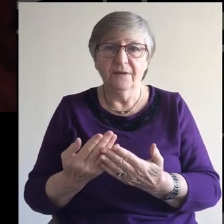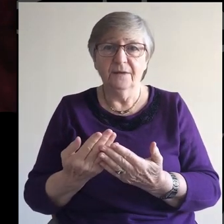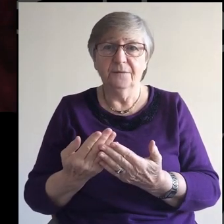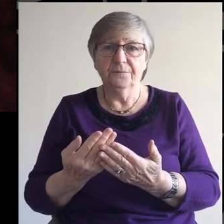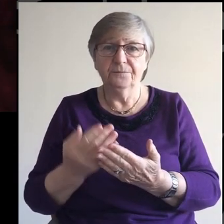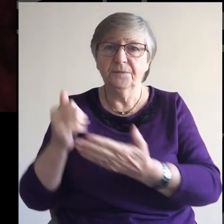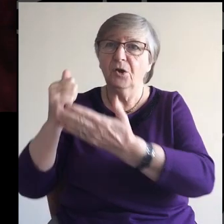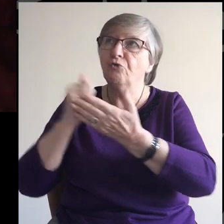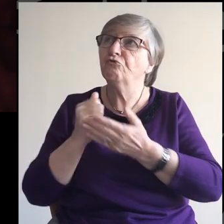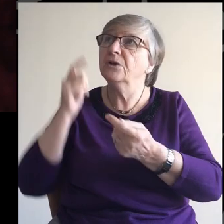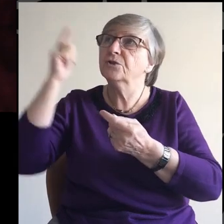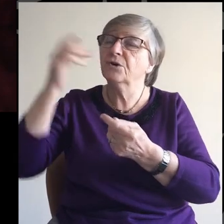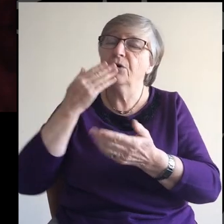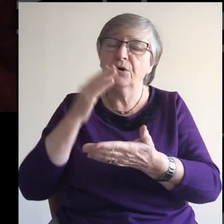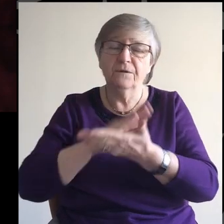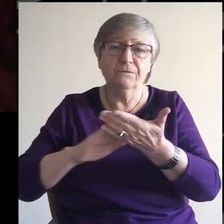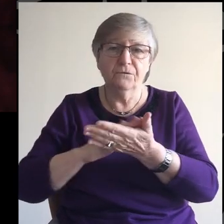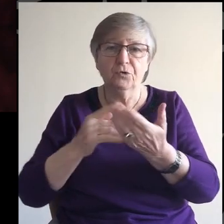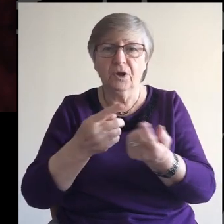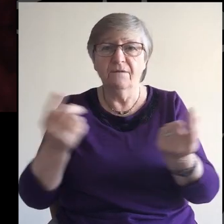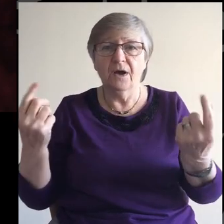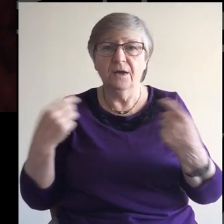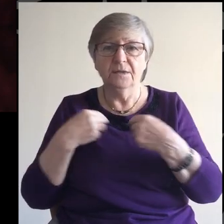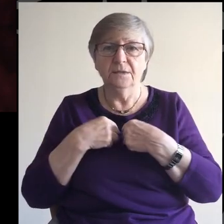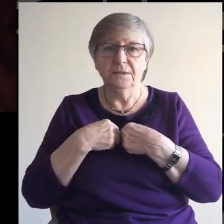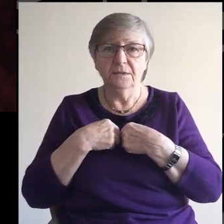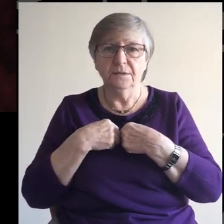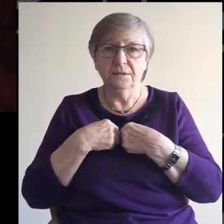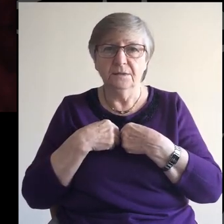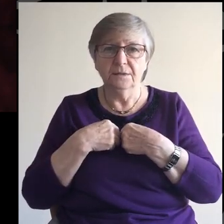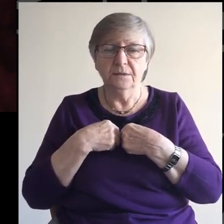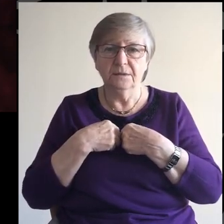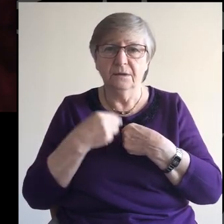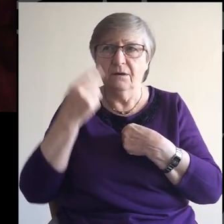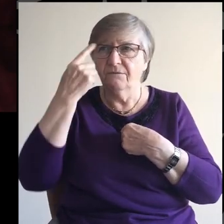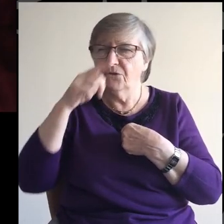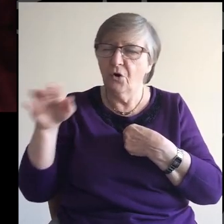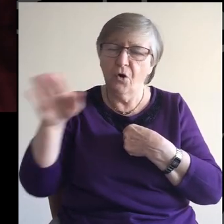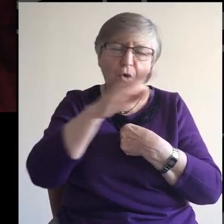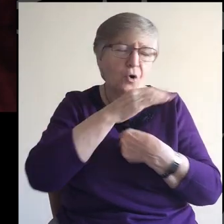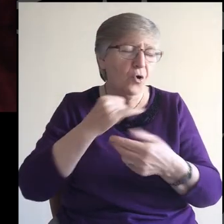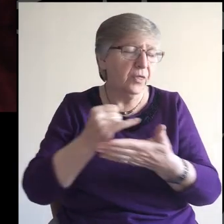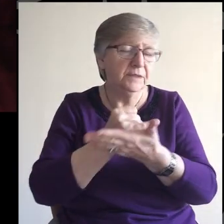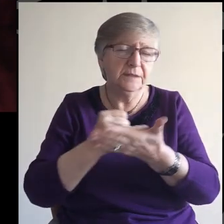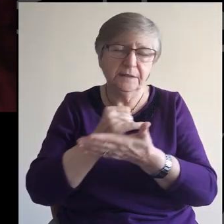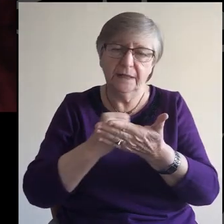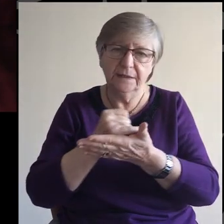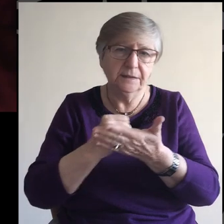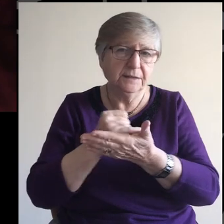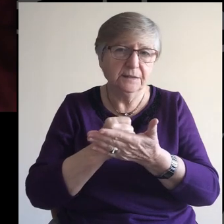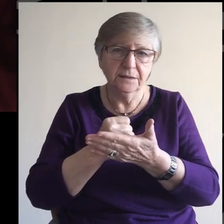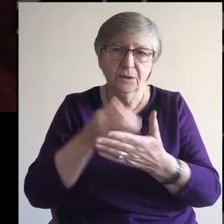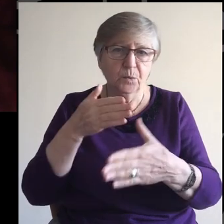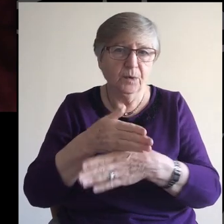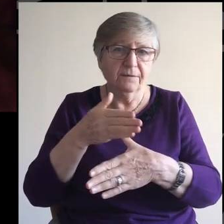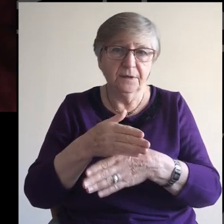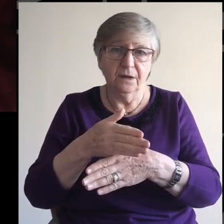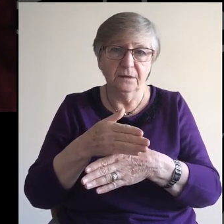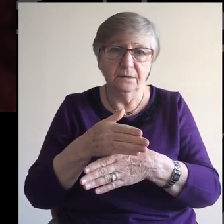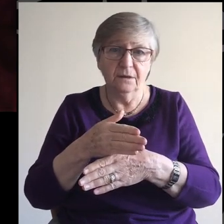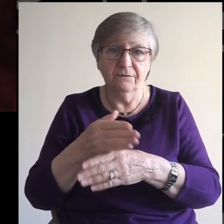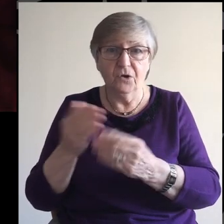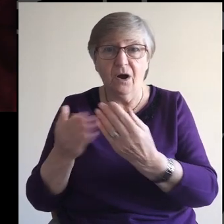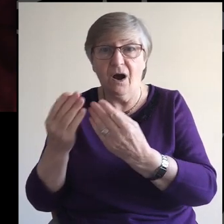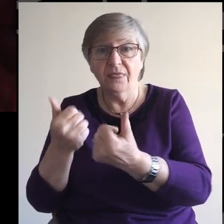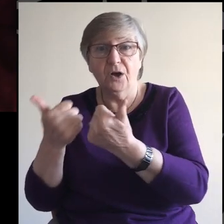Gracious God, forgive us. Forgive us for all the sins that we've committed, for the good that we've